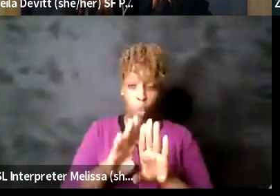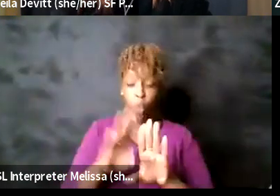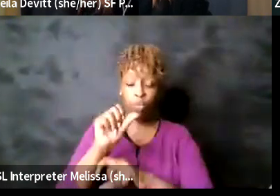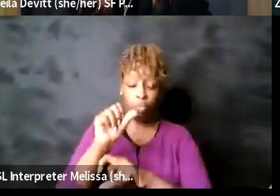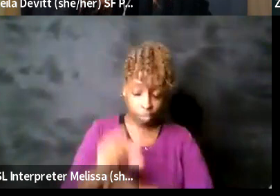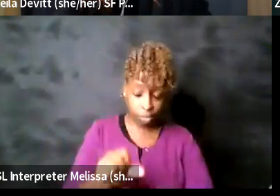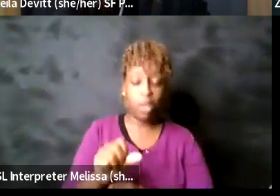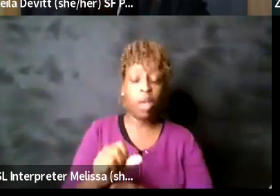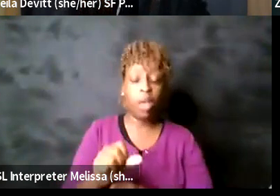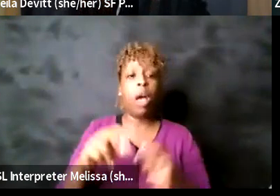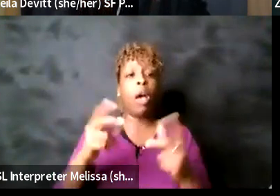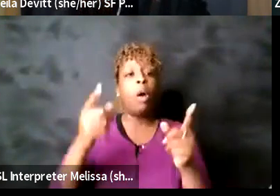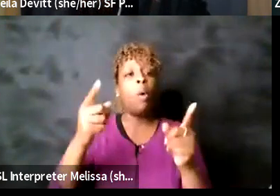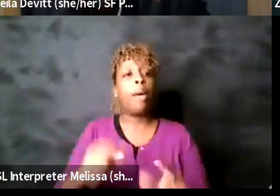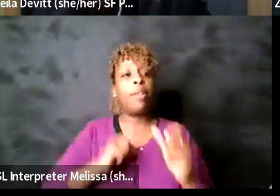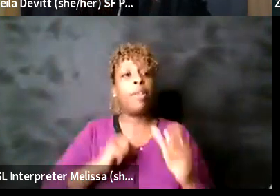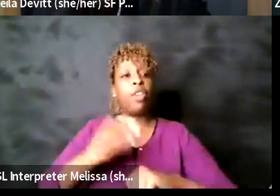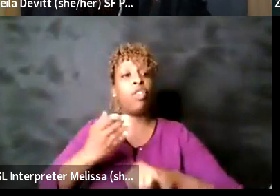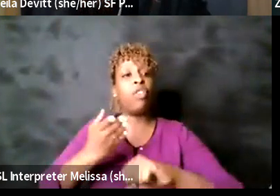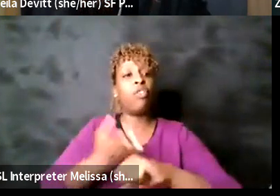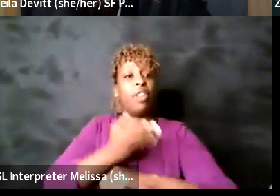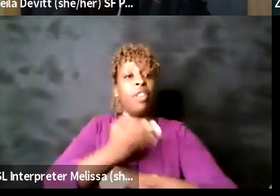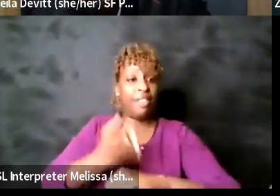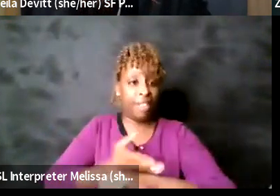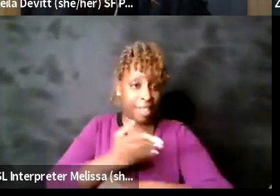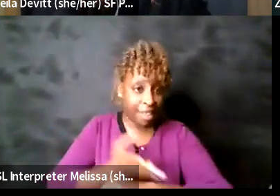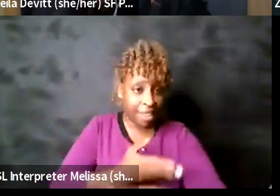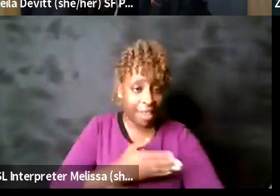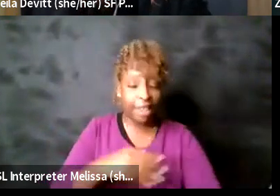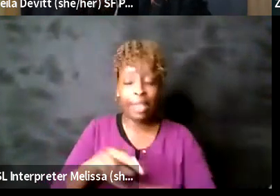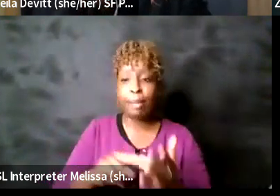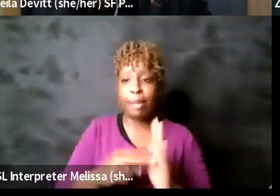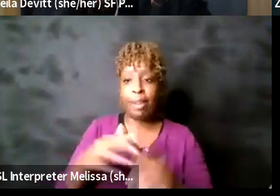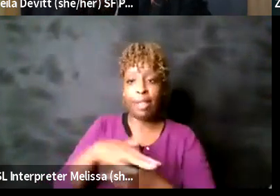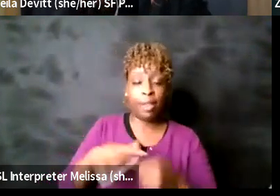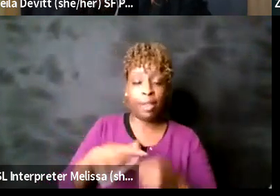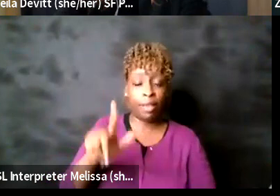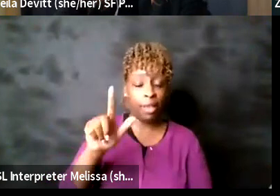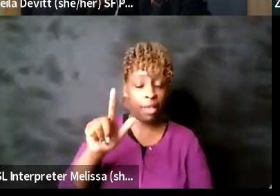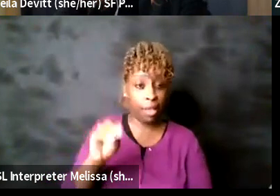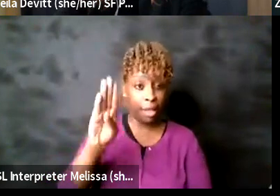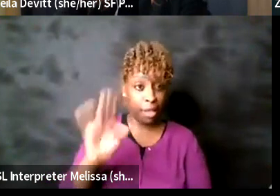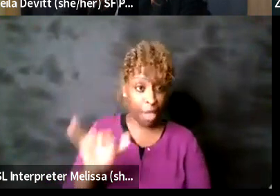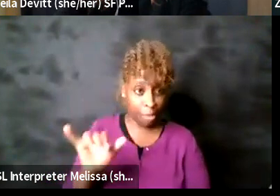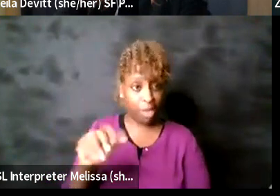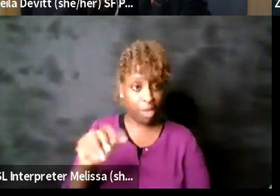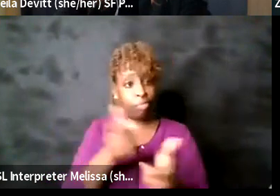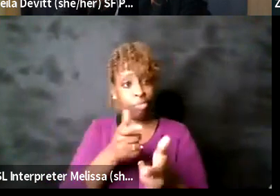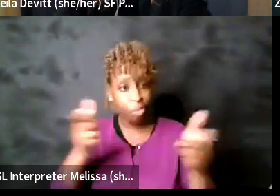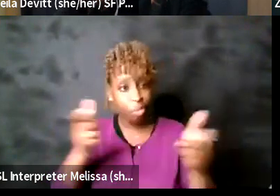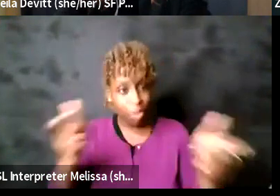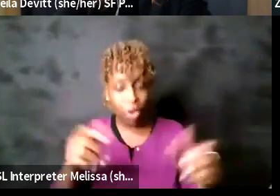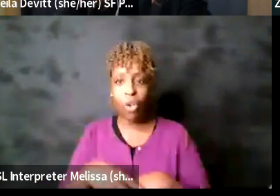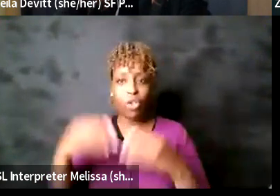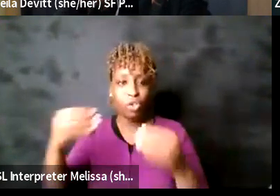which included a little bit more room in our lobby um and like a renovation of concessions and we've kind of used that now